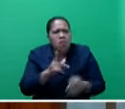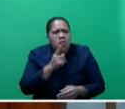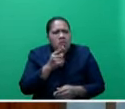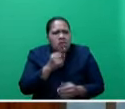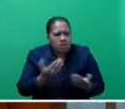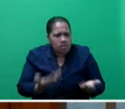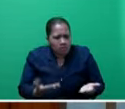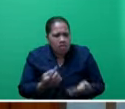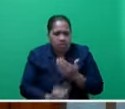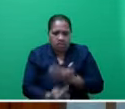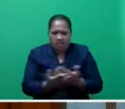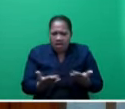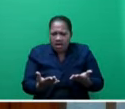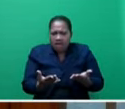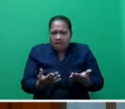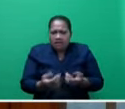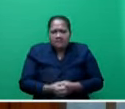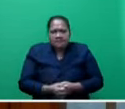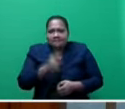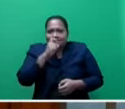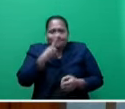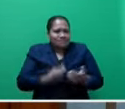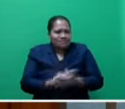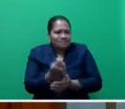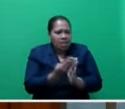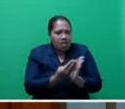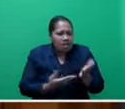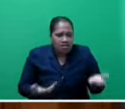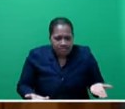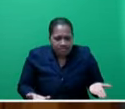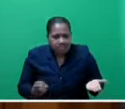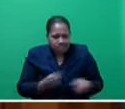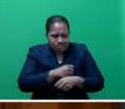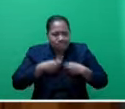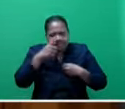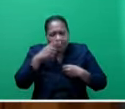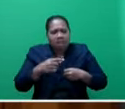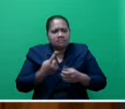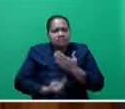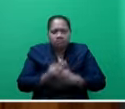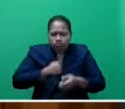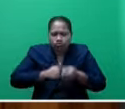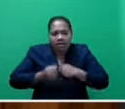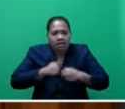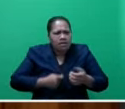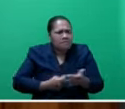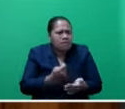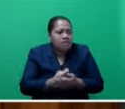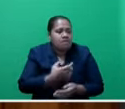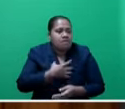They're cut because they cannot pay the bill. Our people struggle with paying mortgages, which will soon return